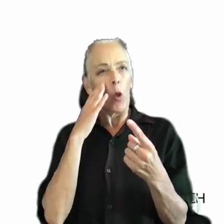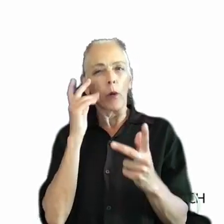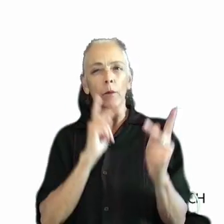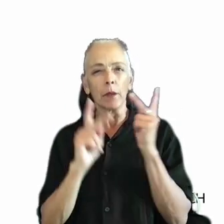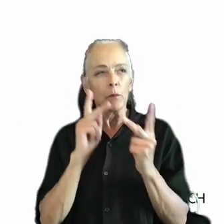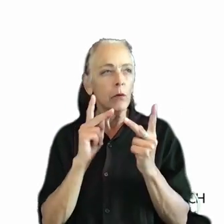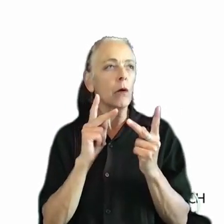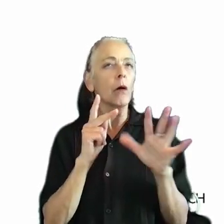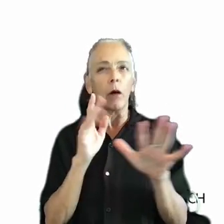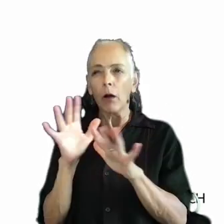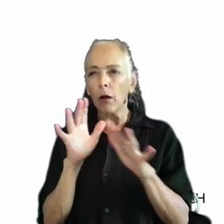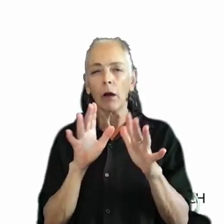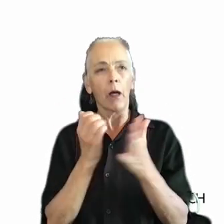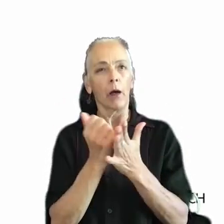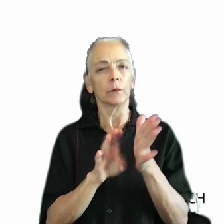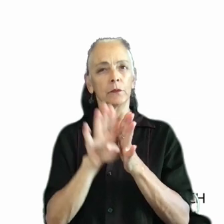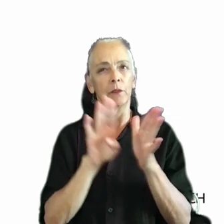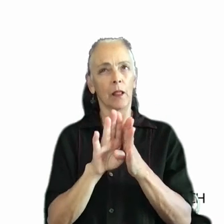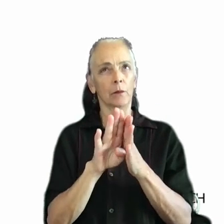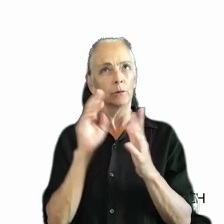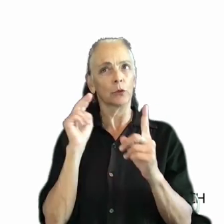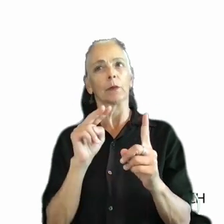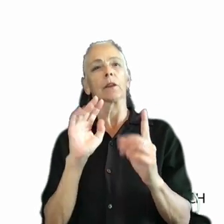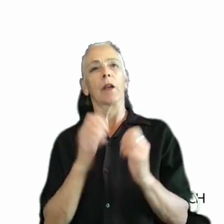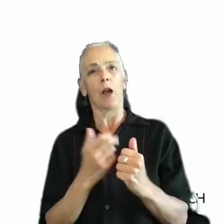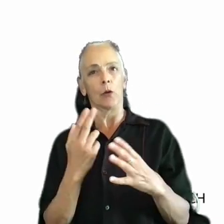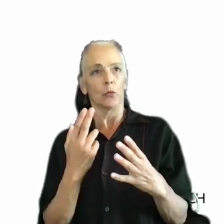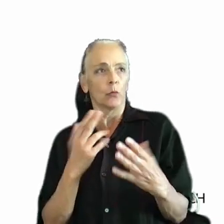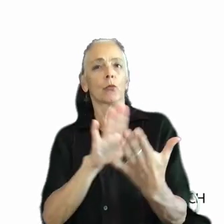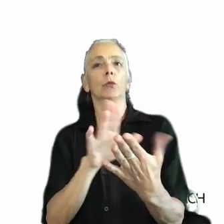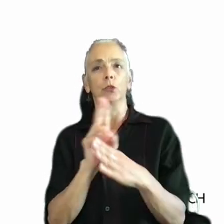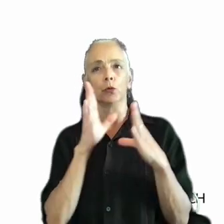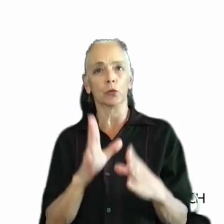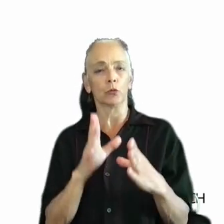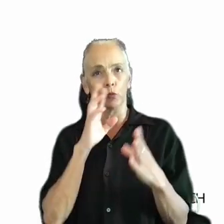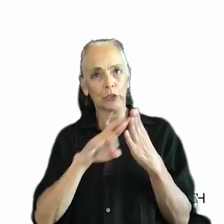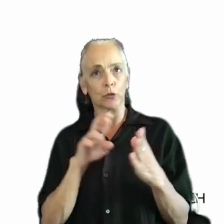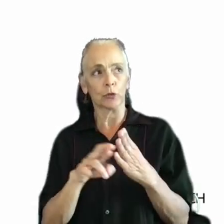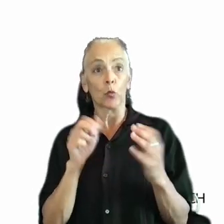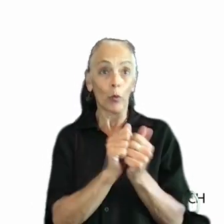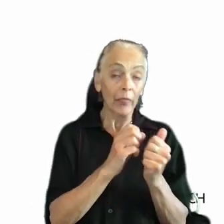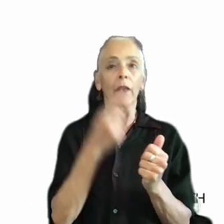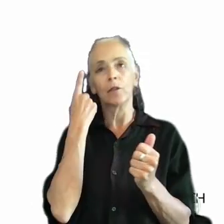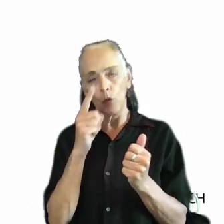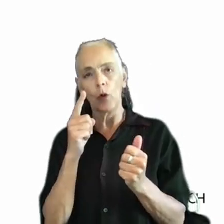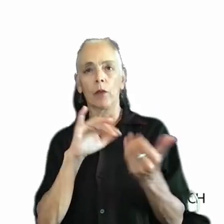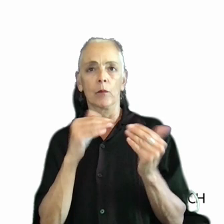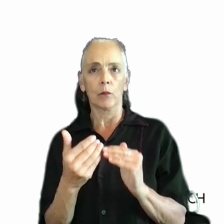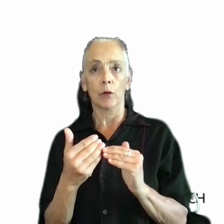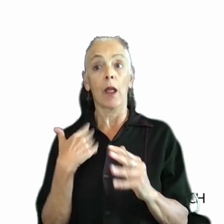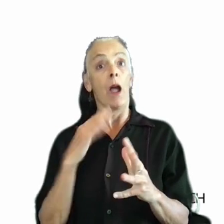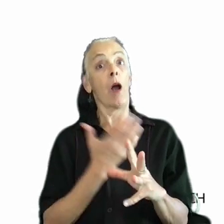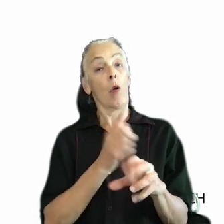develop our perspectives on how we want to approach user research with and for this community. Our work has reinforced the idea that